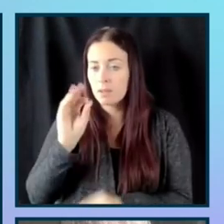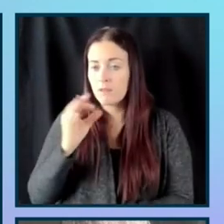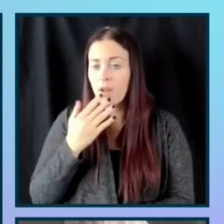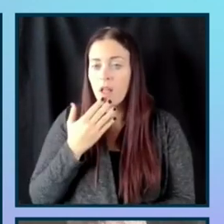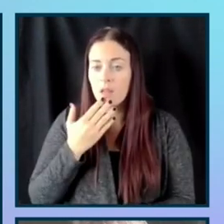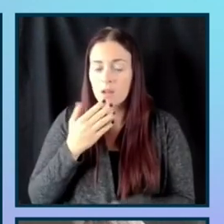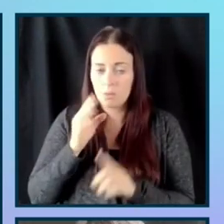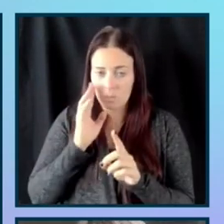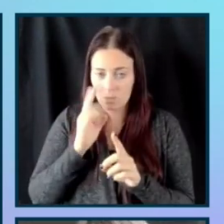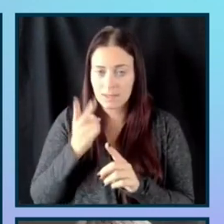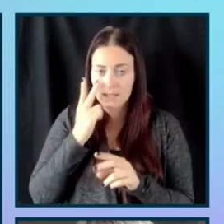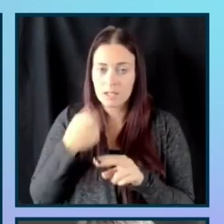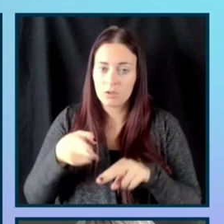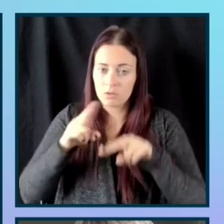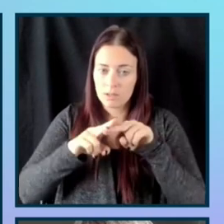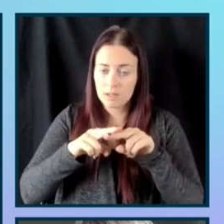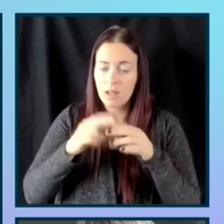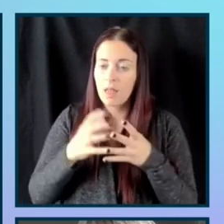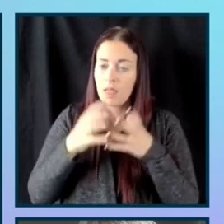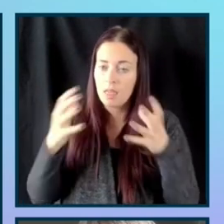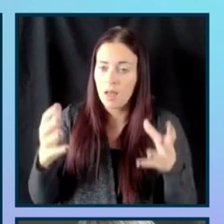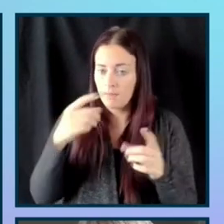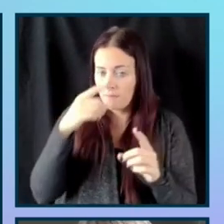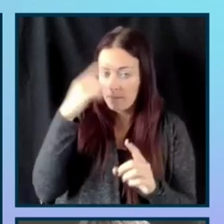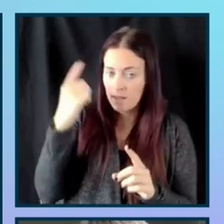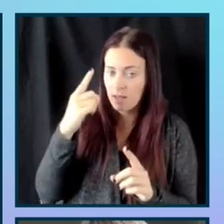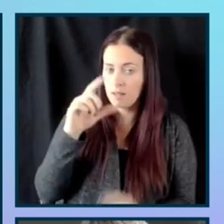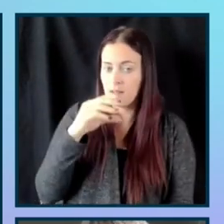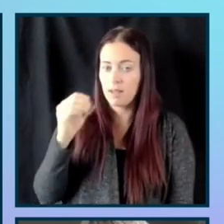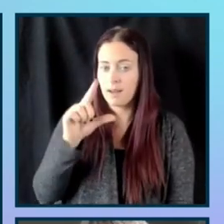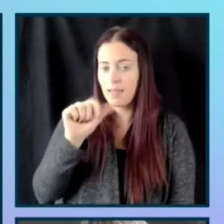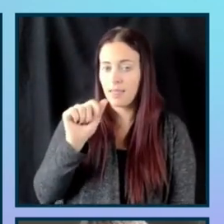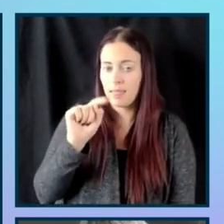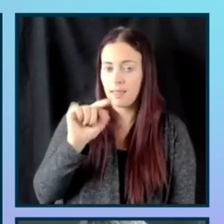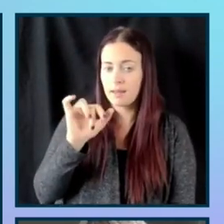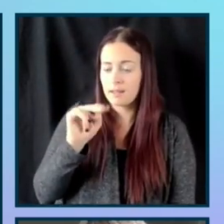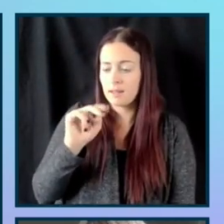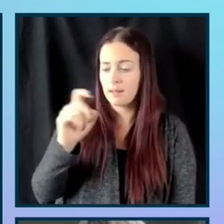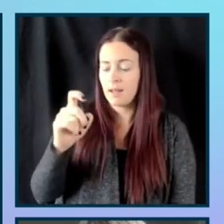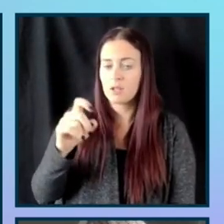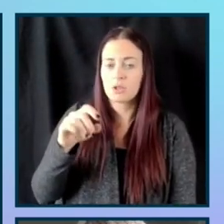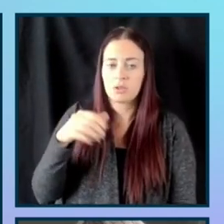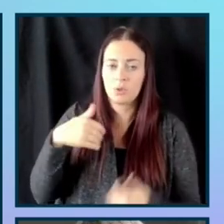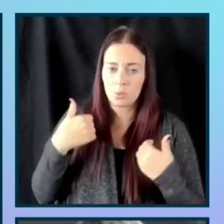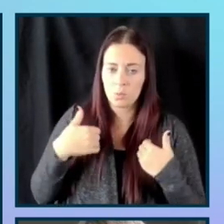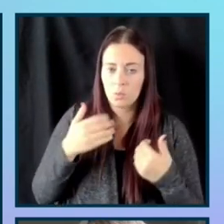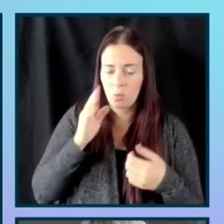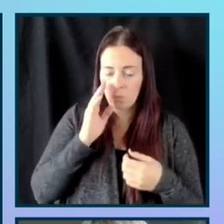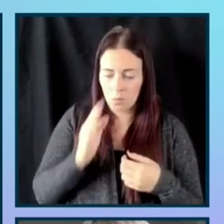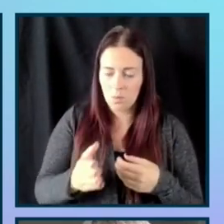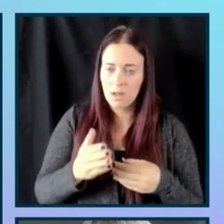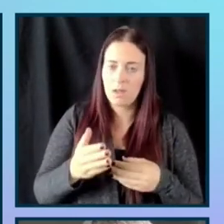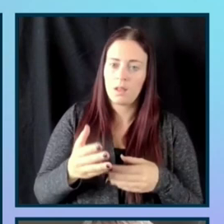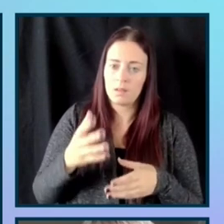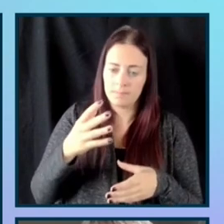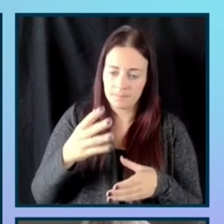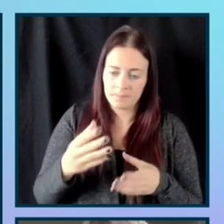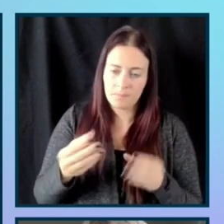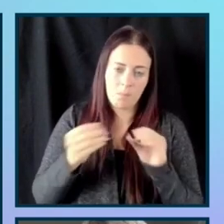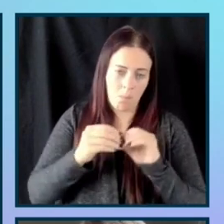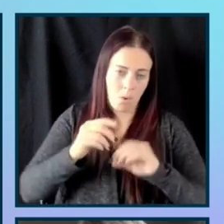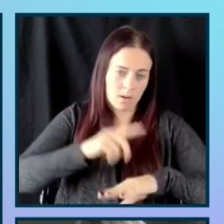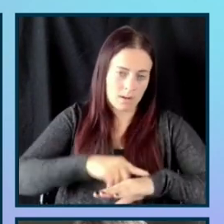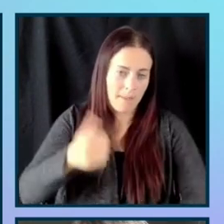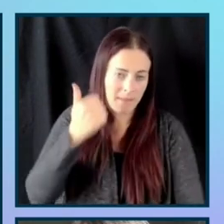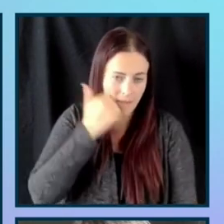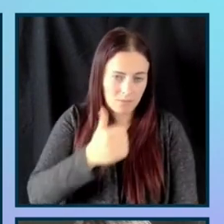of, um, black and Latin X youth, um, in the U S spend more time per day, um, playing mobile